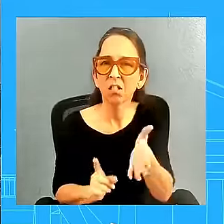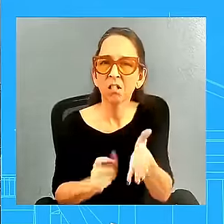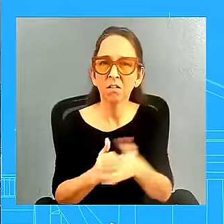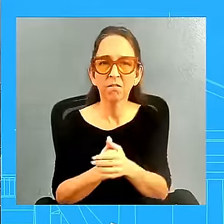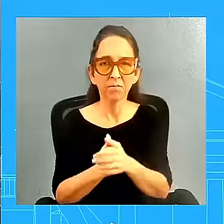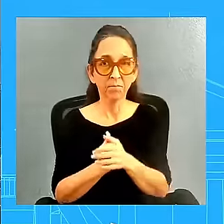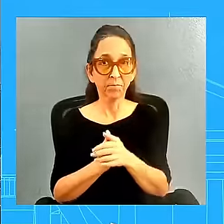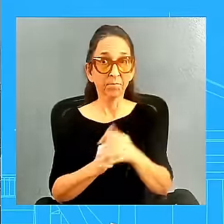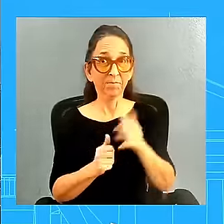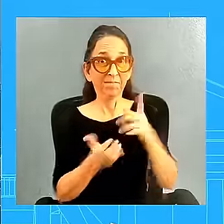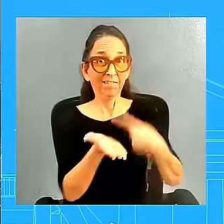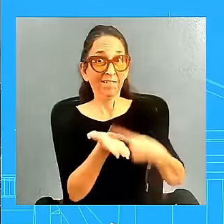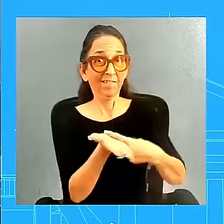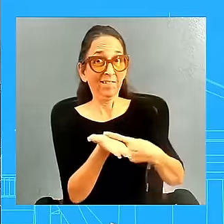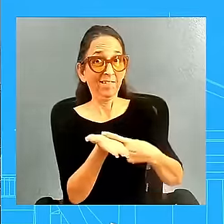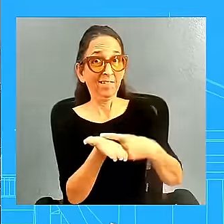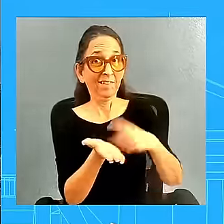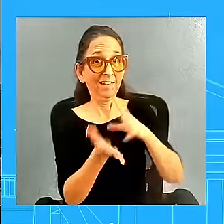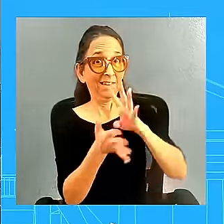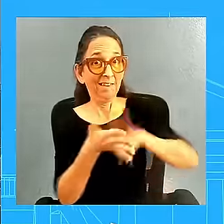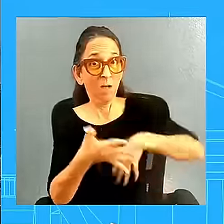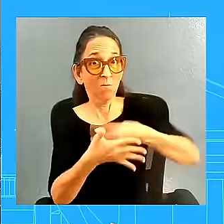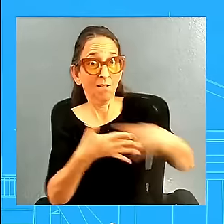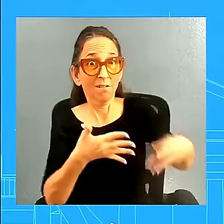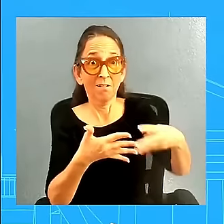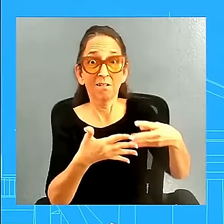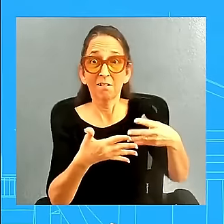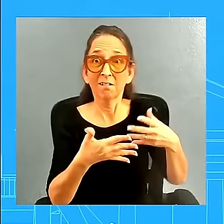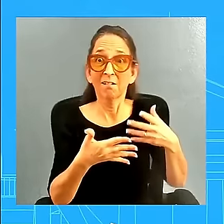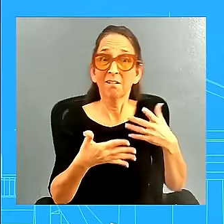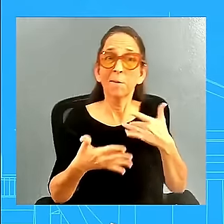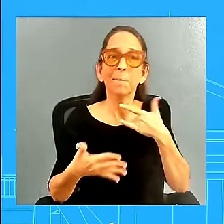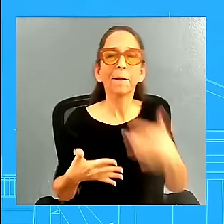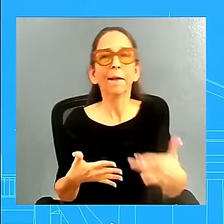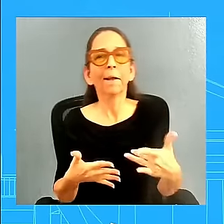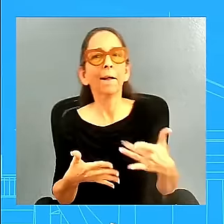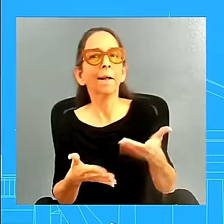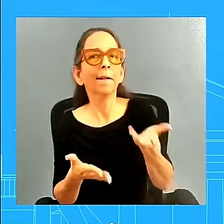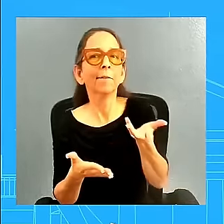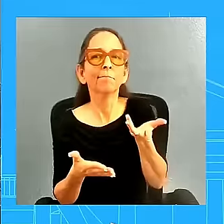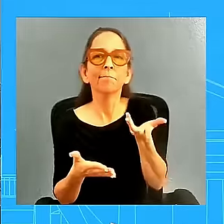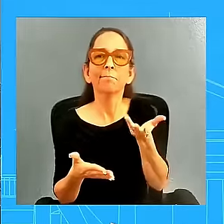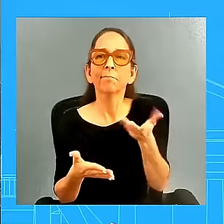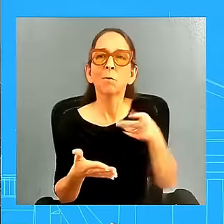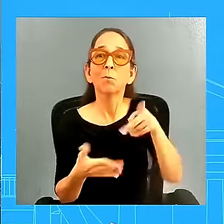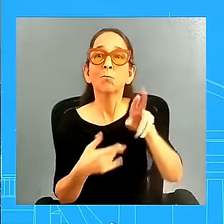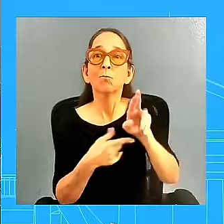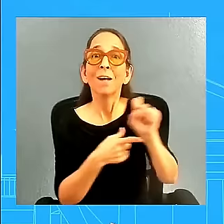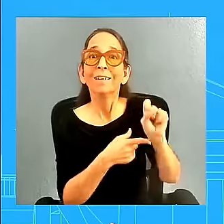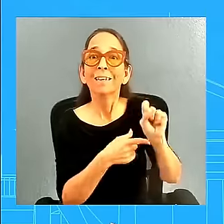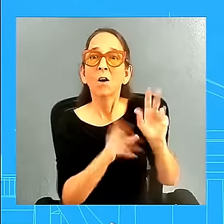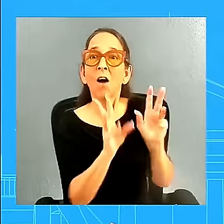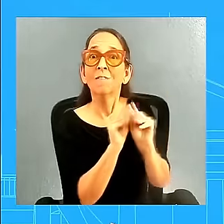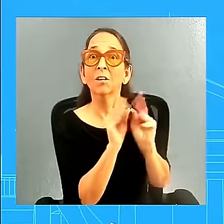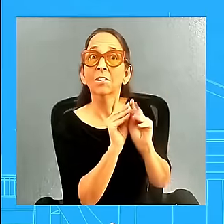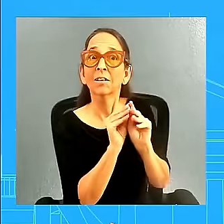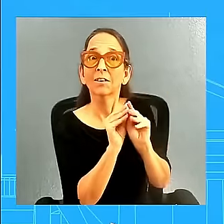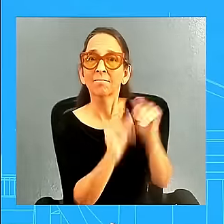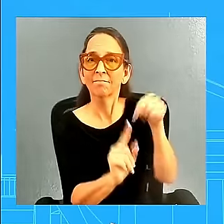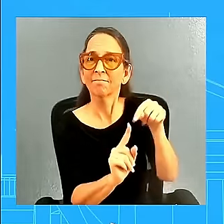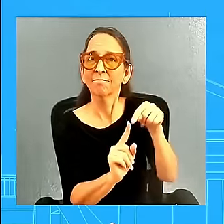for the president to hold a press conference. Oh boy, I knew that was happening. I can't stop one stop. You were here for the